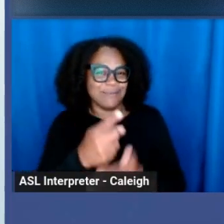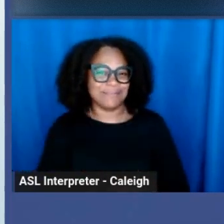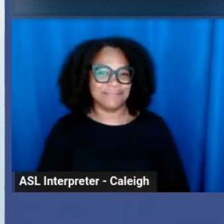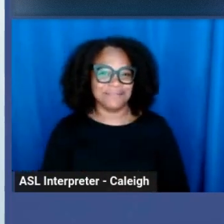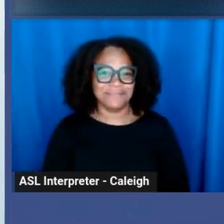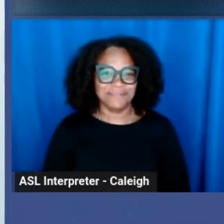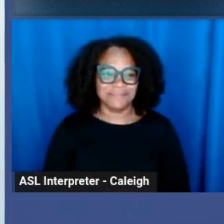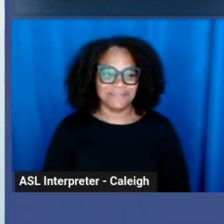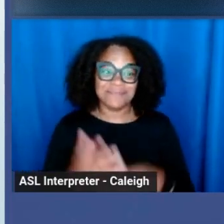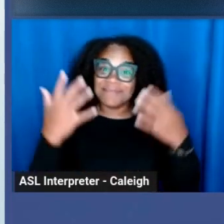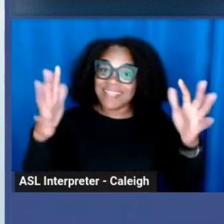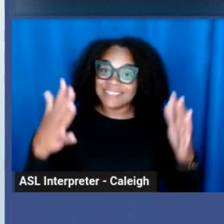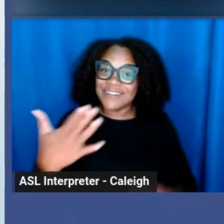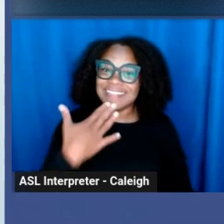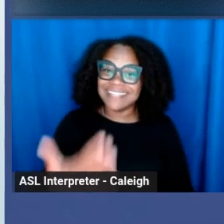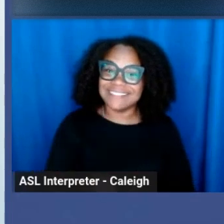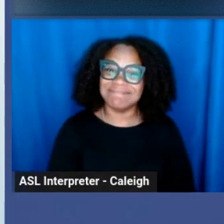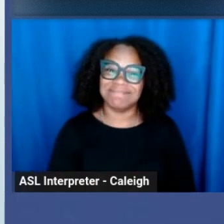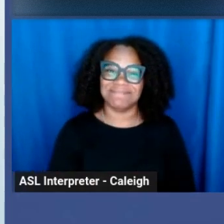And that's all. Thank you.